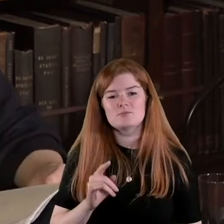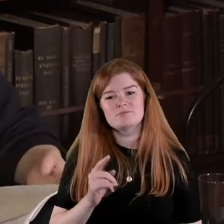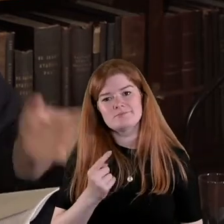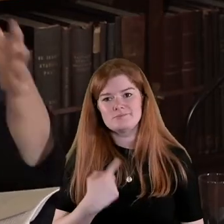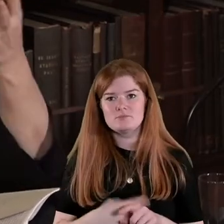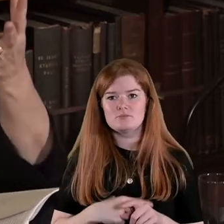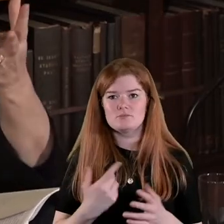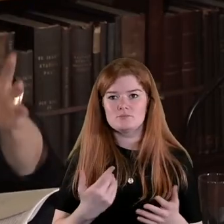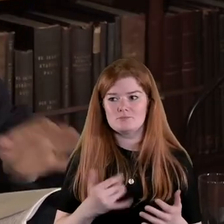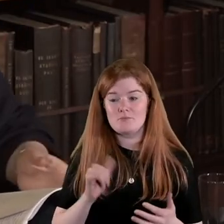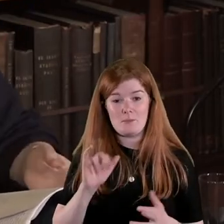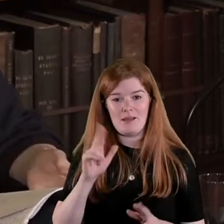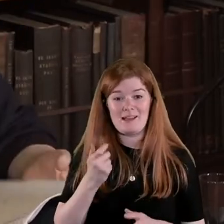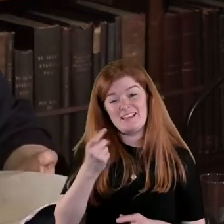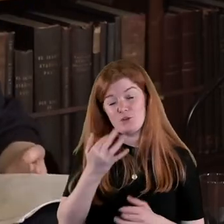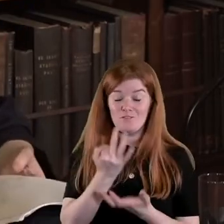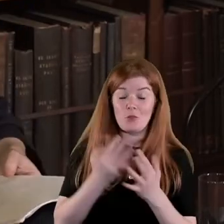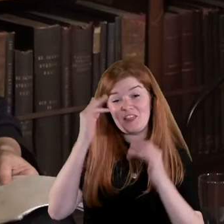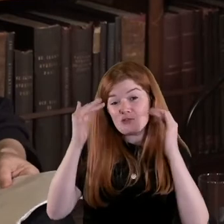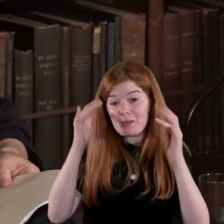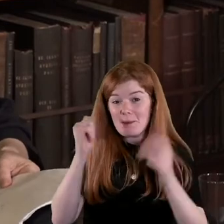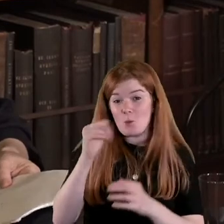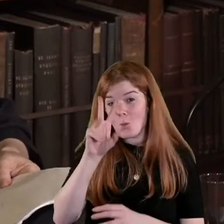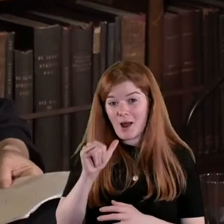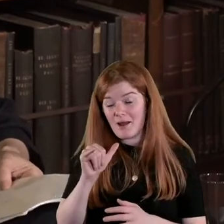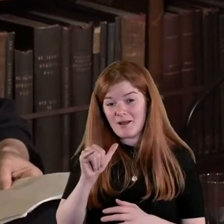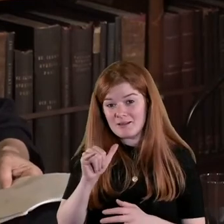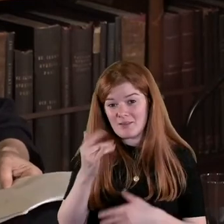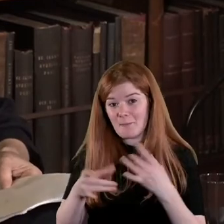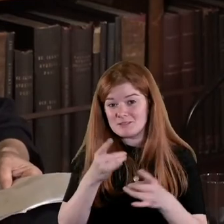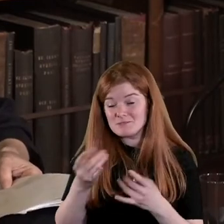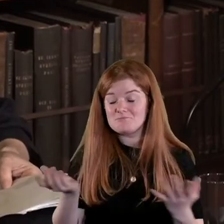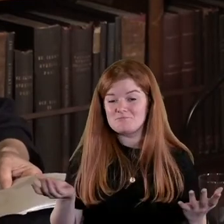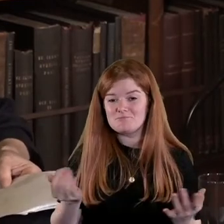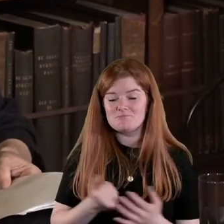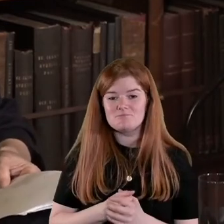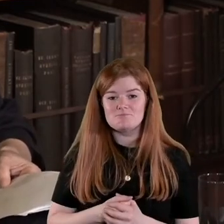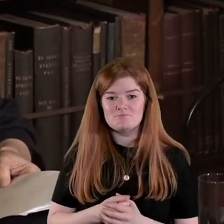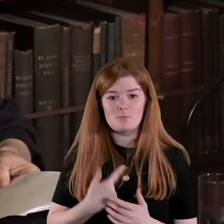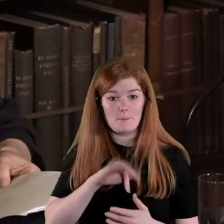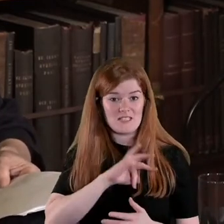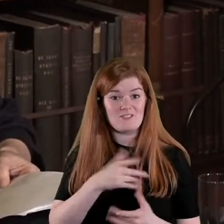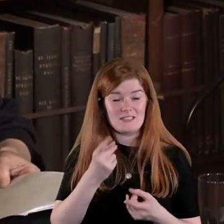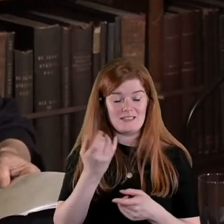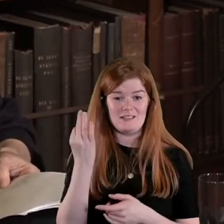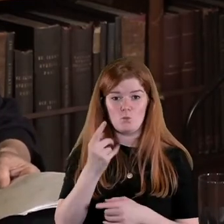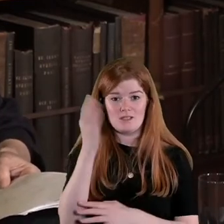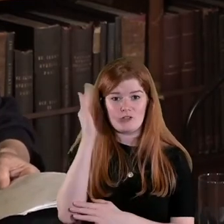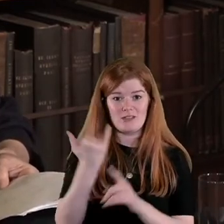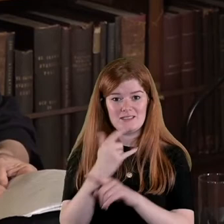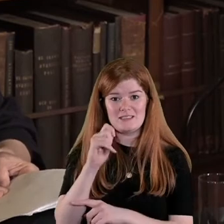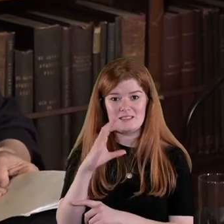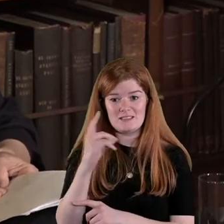you know I could give a few theories maybe as to why that was the case I mean I actually gave a seminar in Trinity